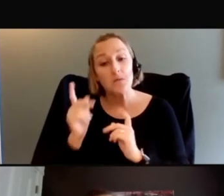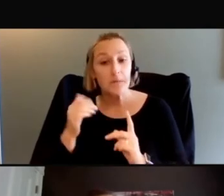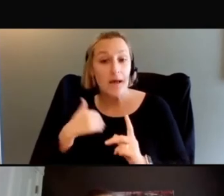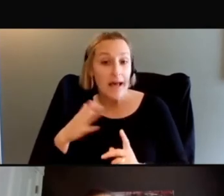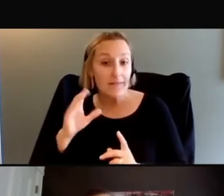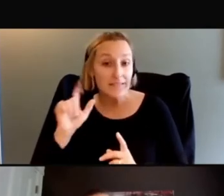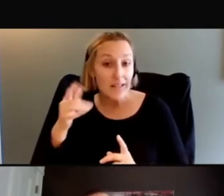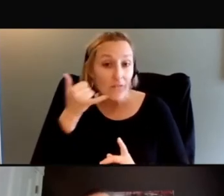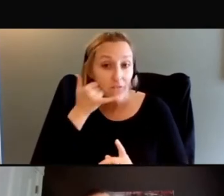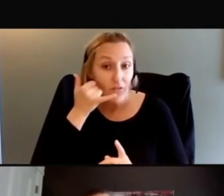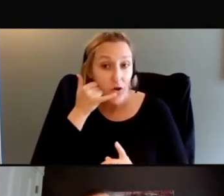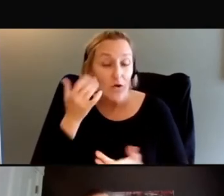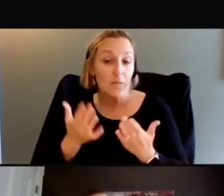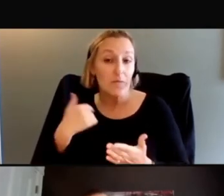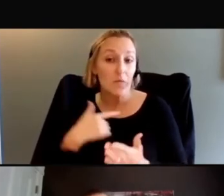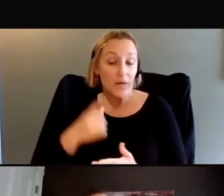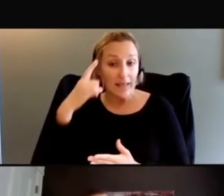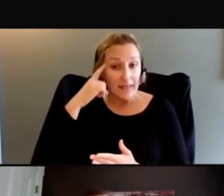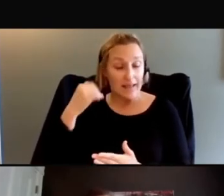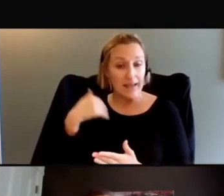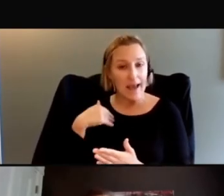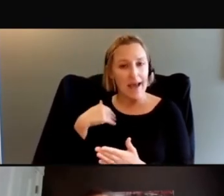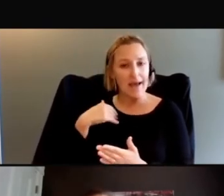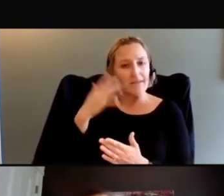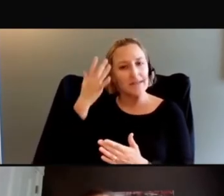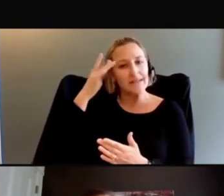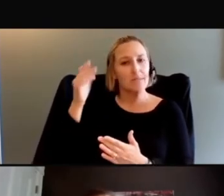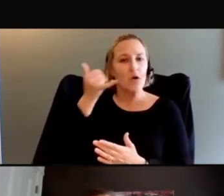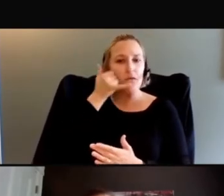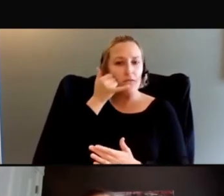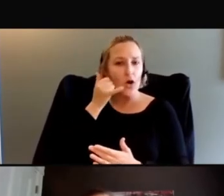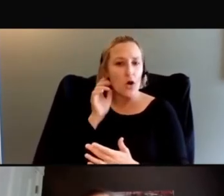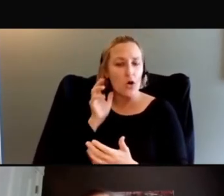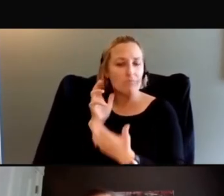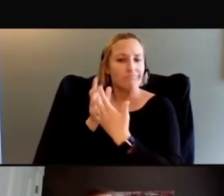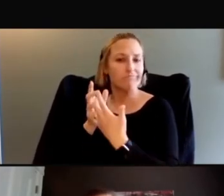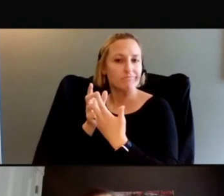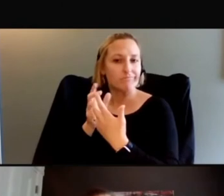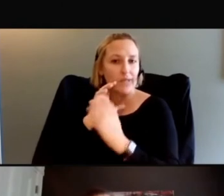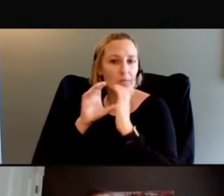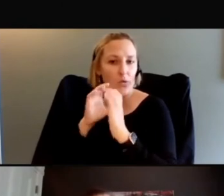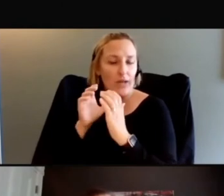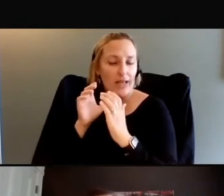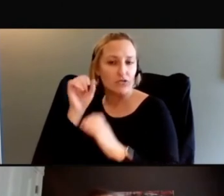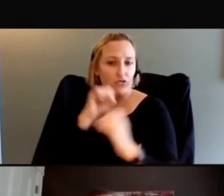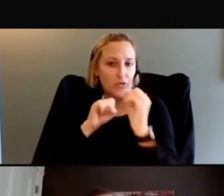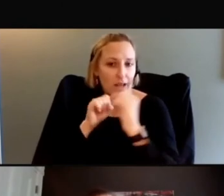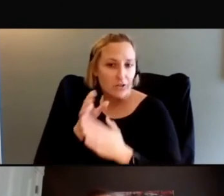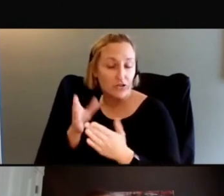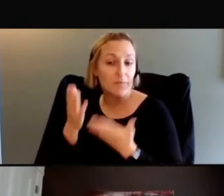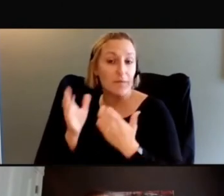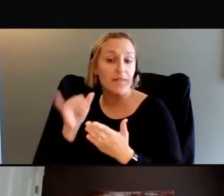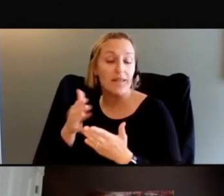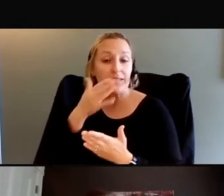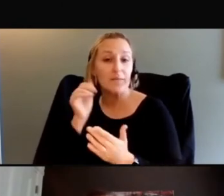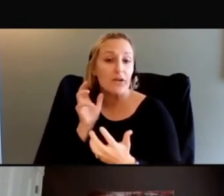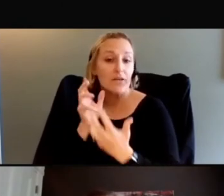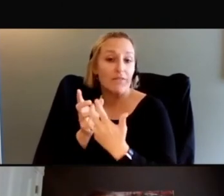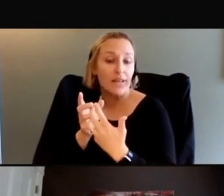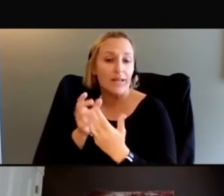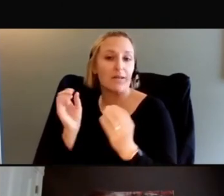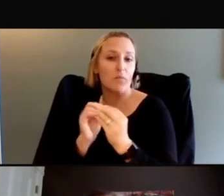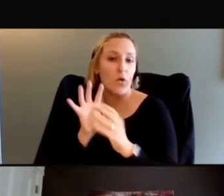want to, maybe we have a smartphone compatible communication strategy and that might be more appropriate and, and more inclusive.